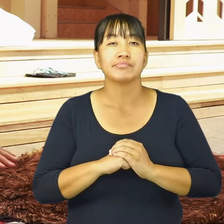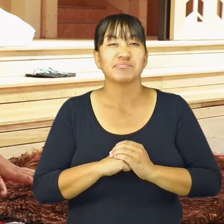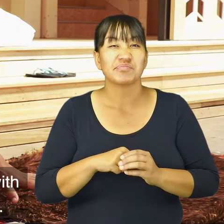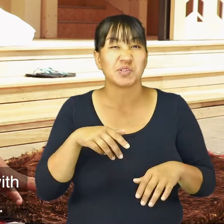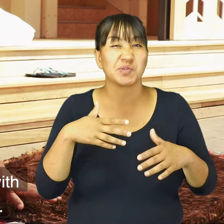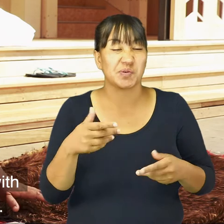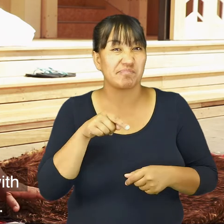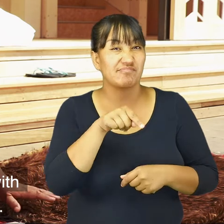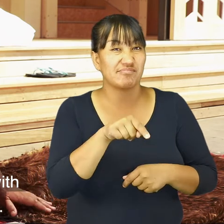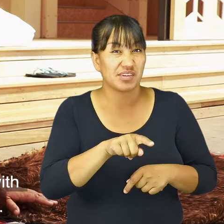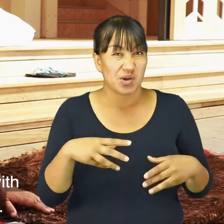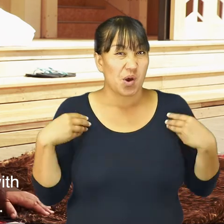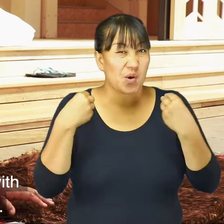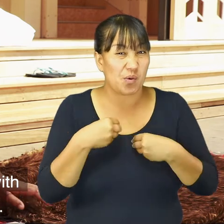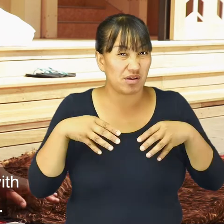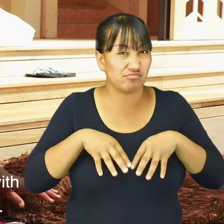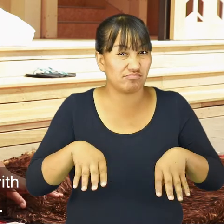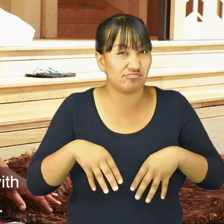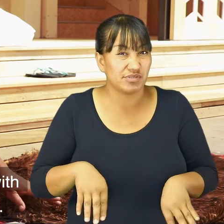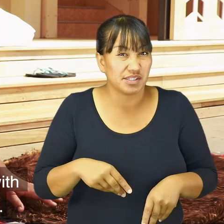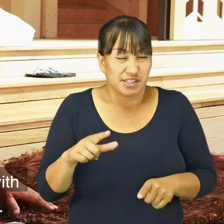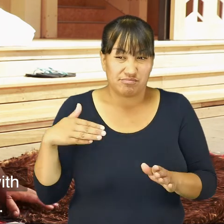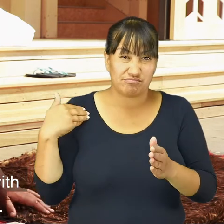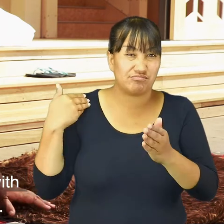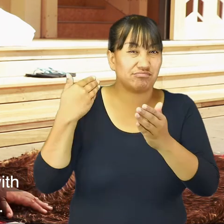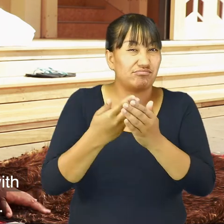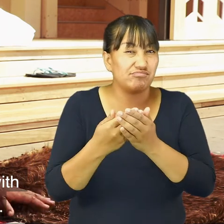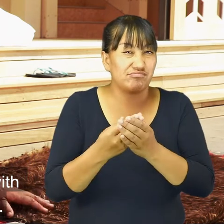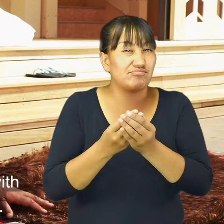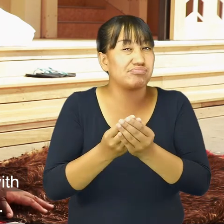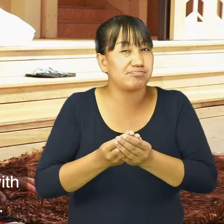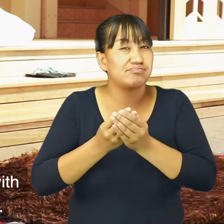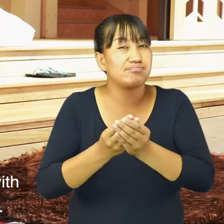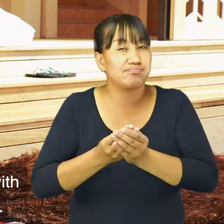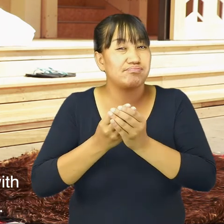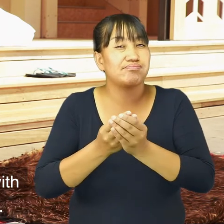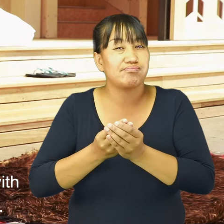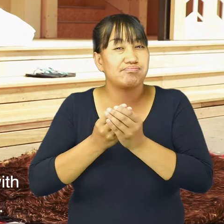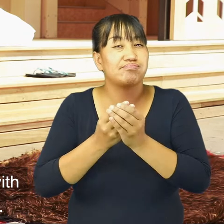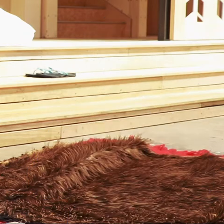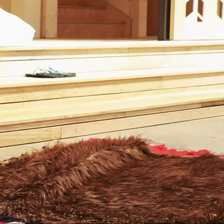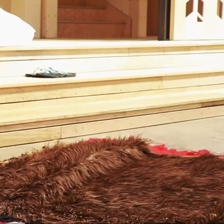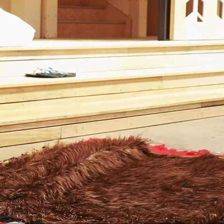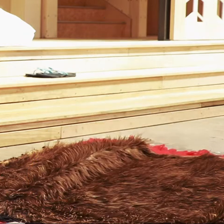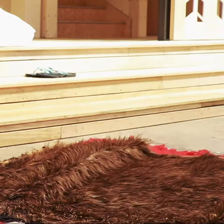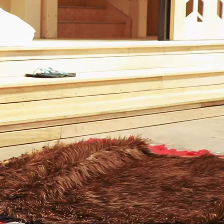The only thing that remains with me at this time is the korowai.